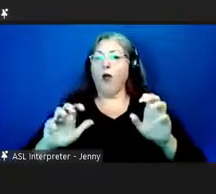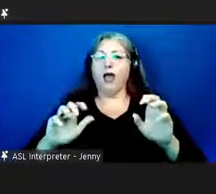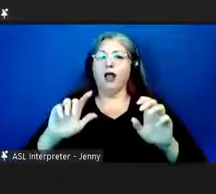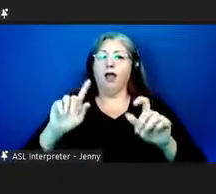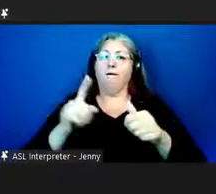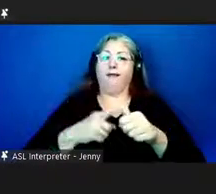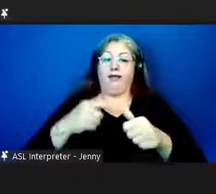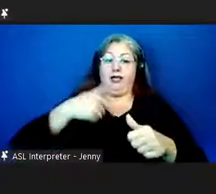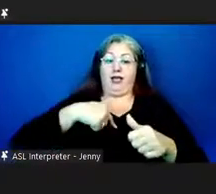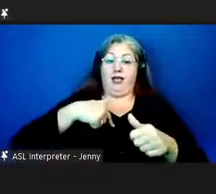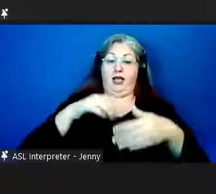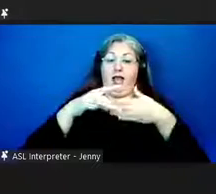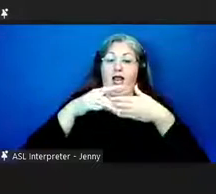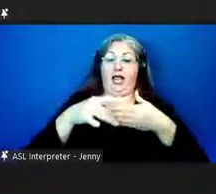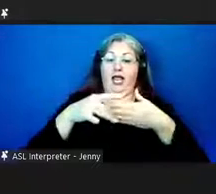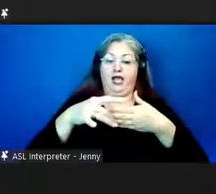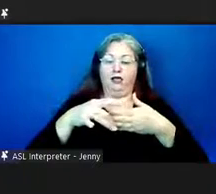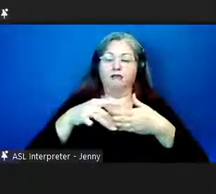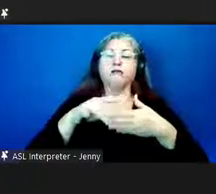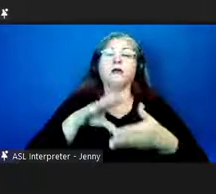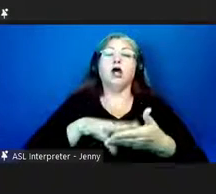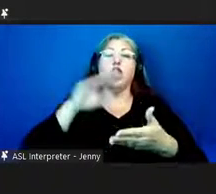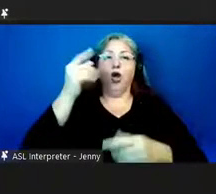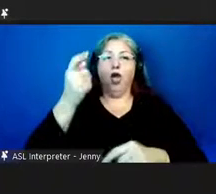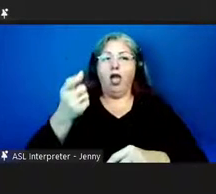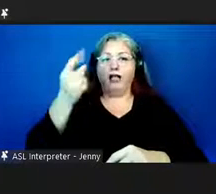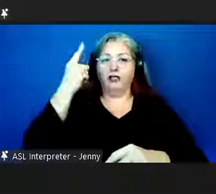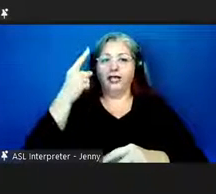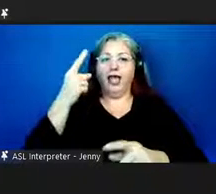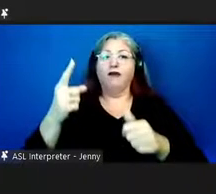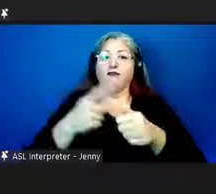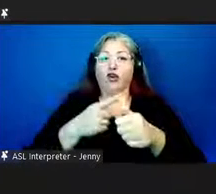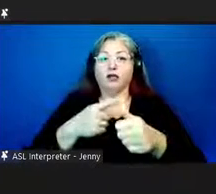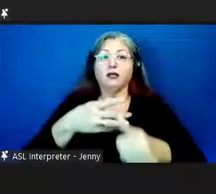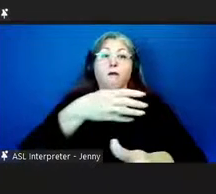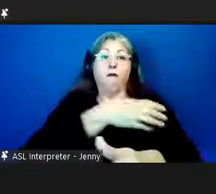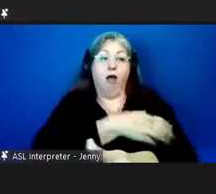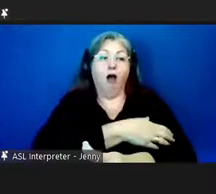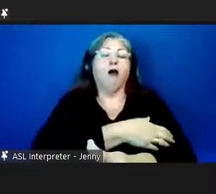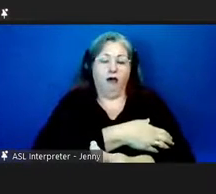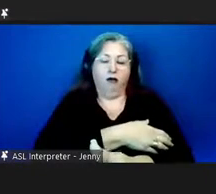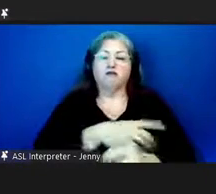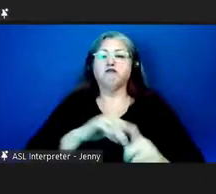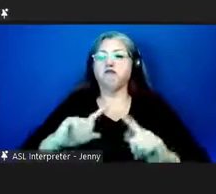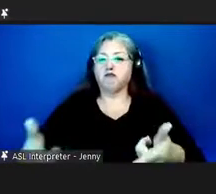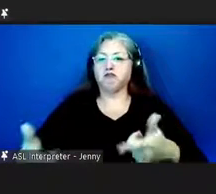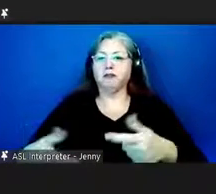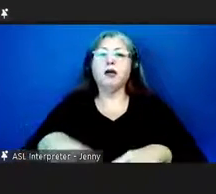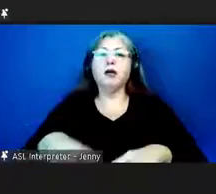as leaders got to understand the power of the pala pala in the meantime